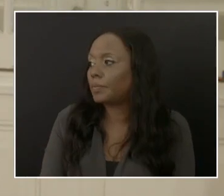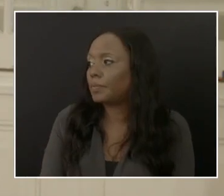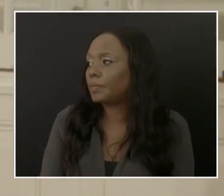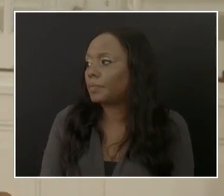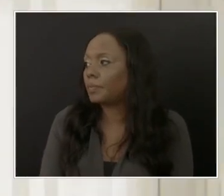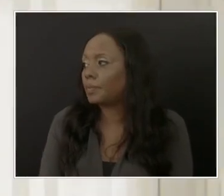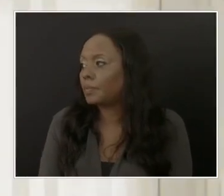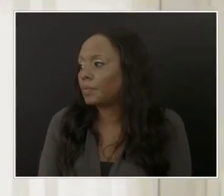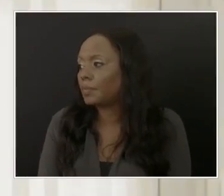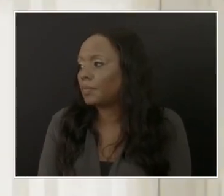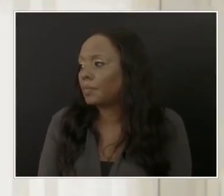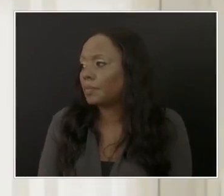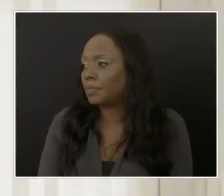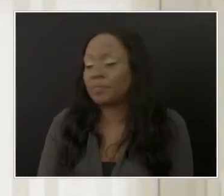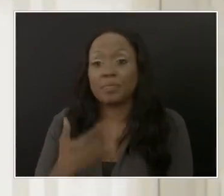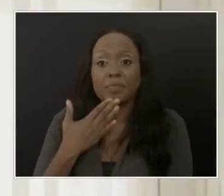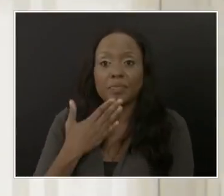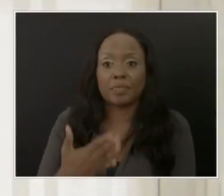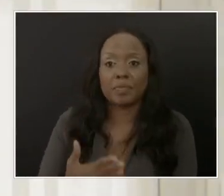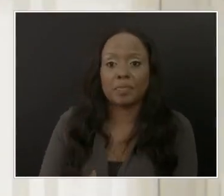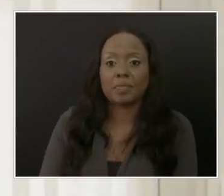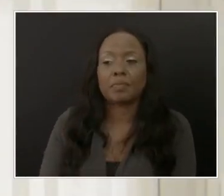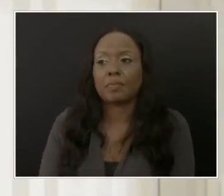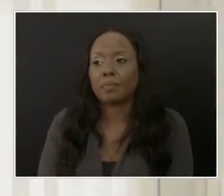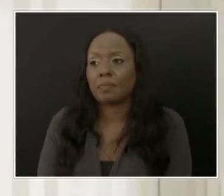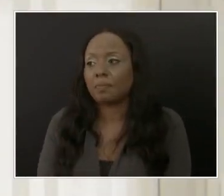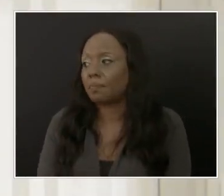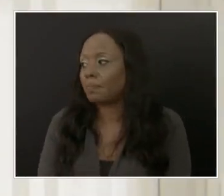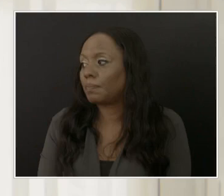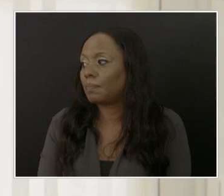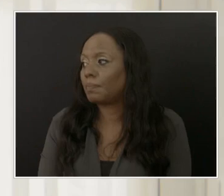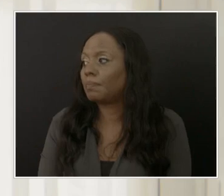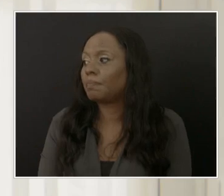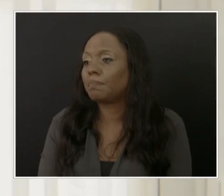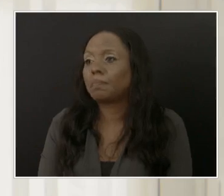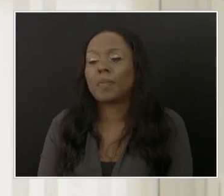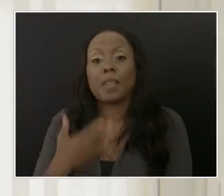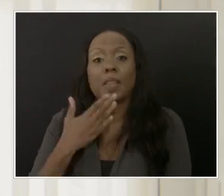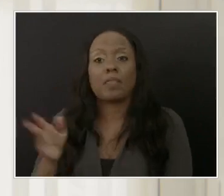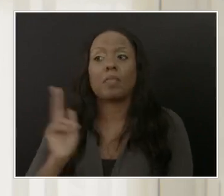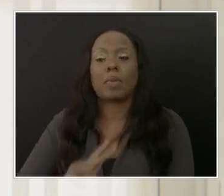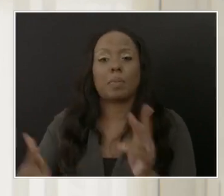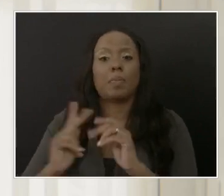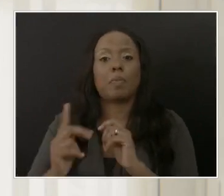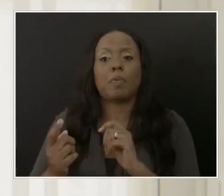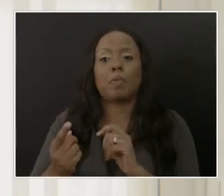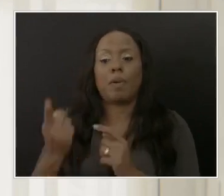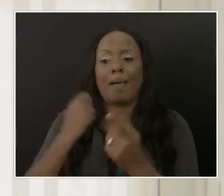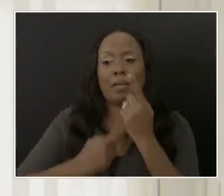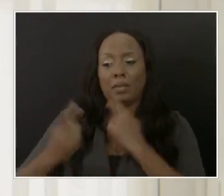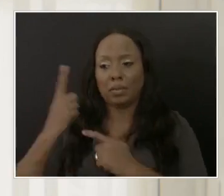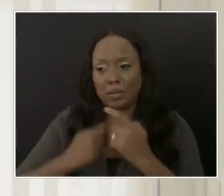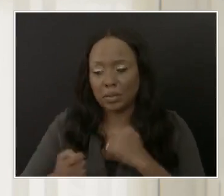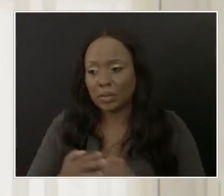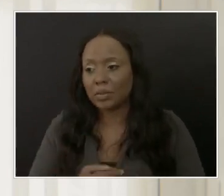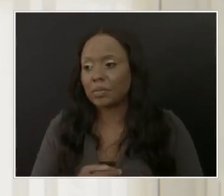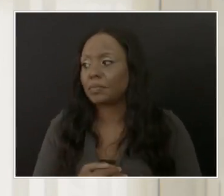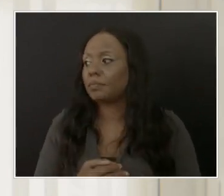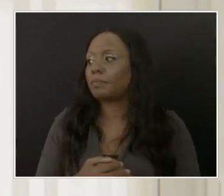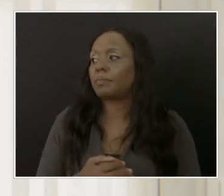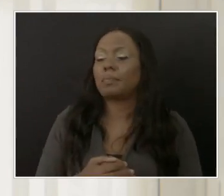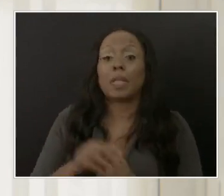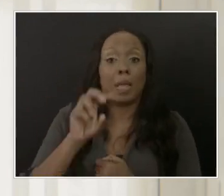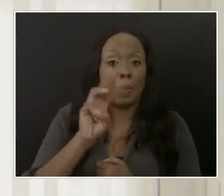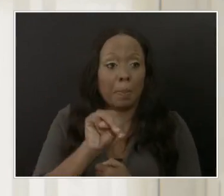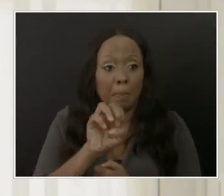you all very much. And to those of you who have sent us questions, and to those of you who have posed questions from the